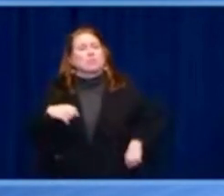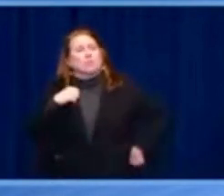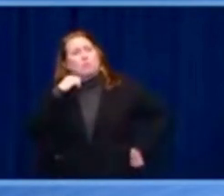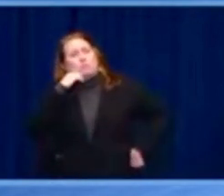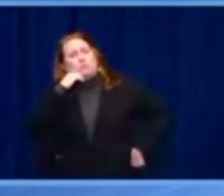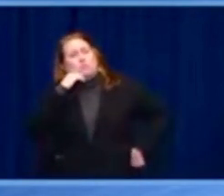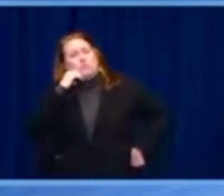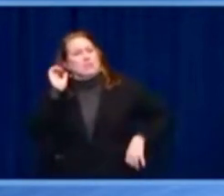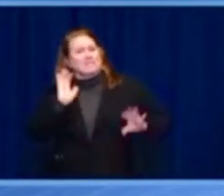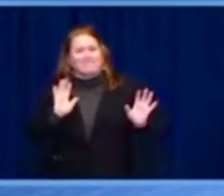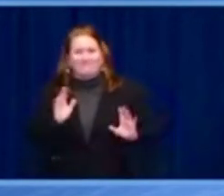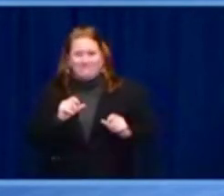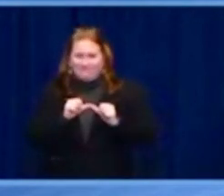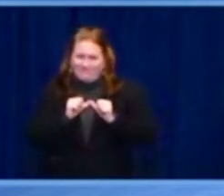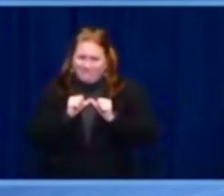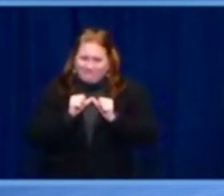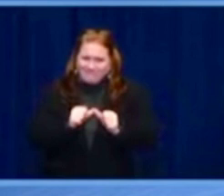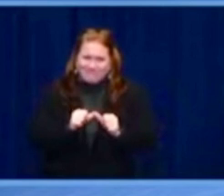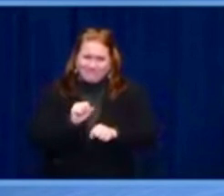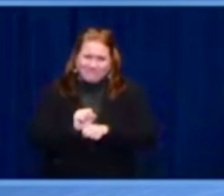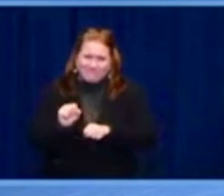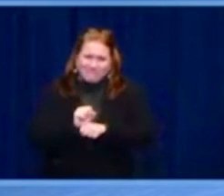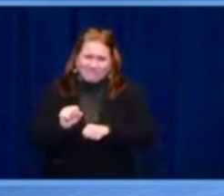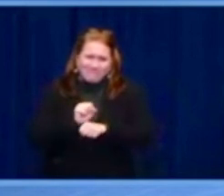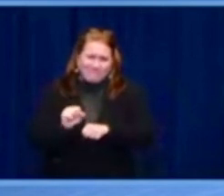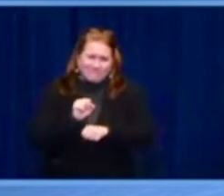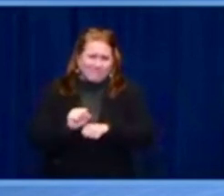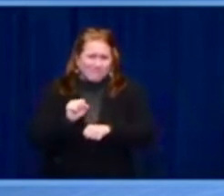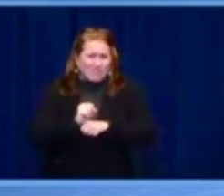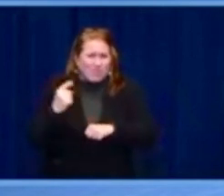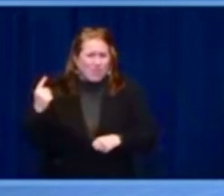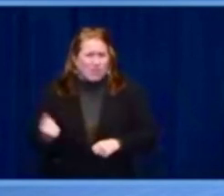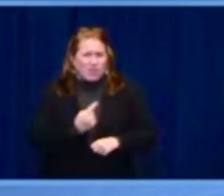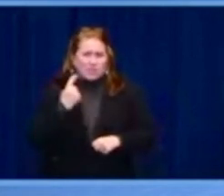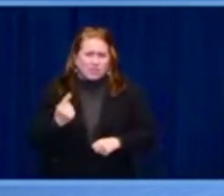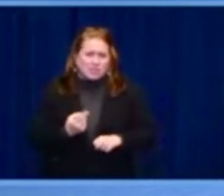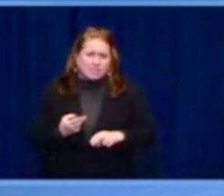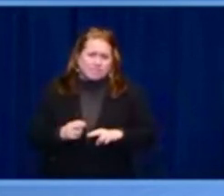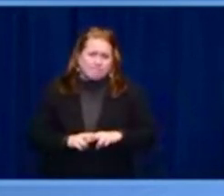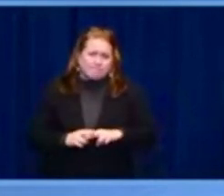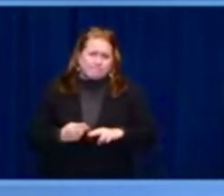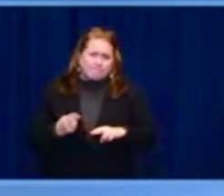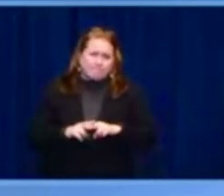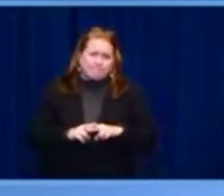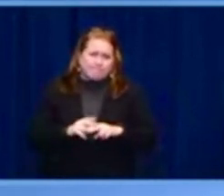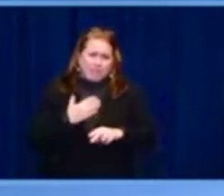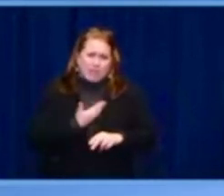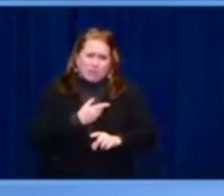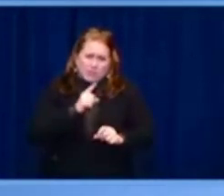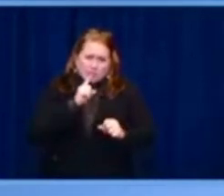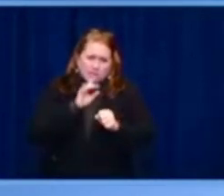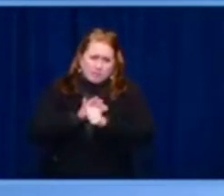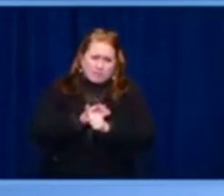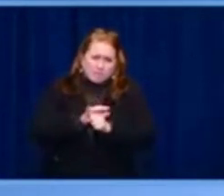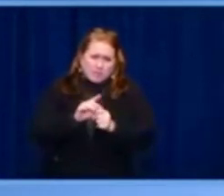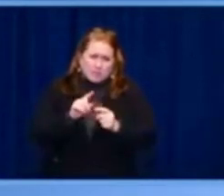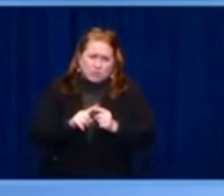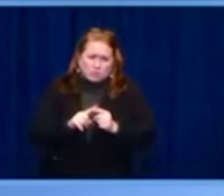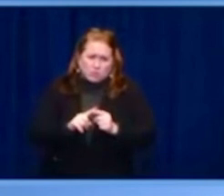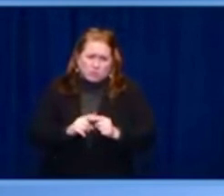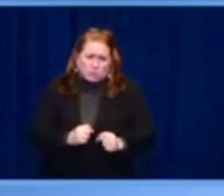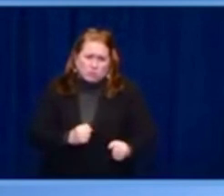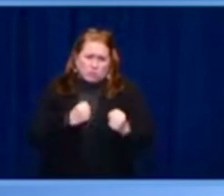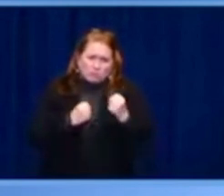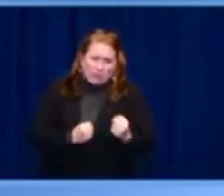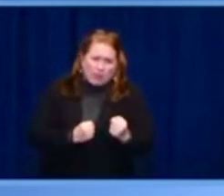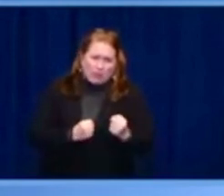out of the solution. We just heard from two incredible women who made an incredible case regarding Belarus. They're